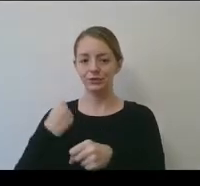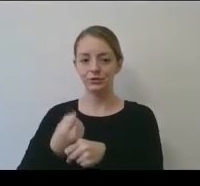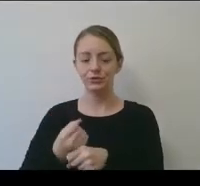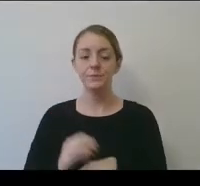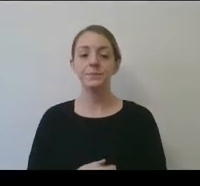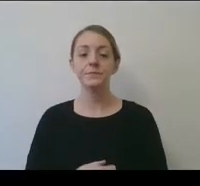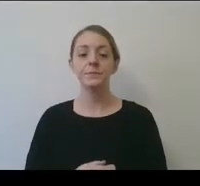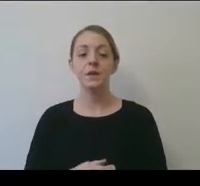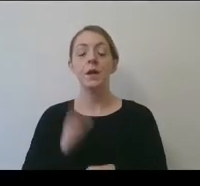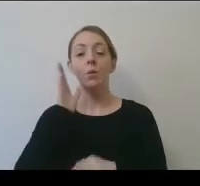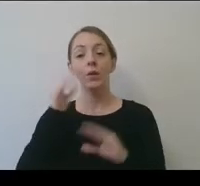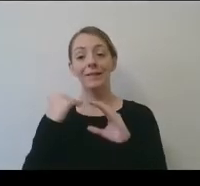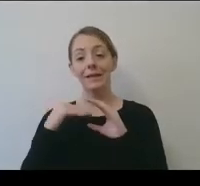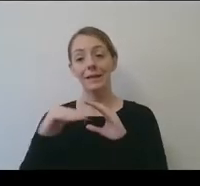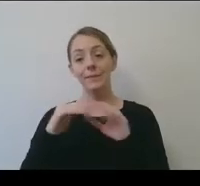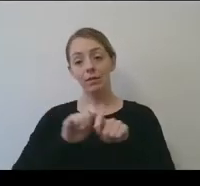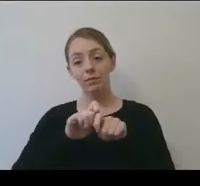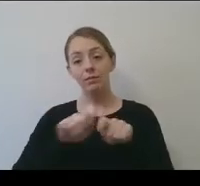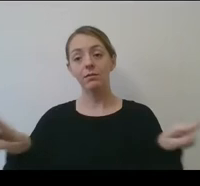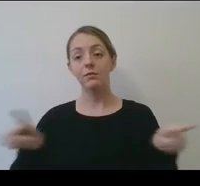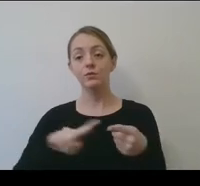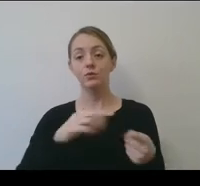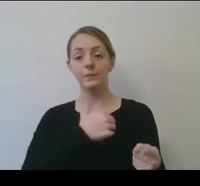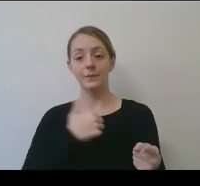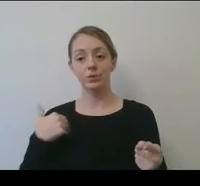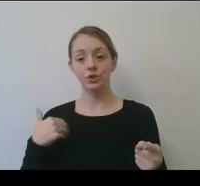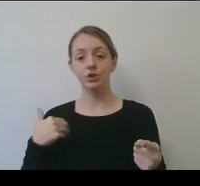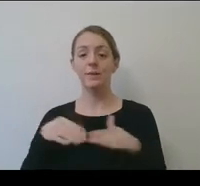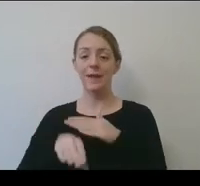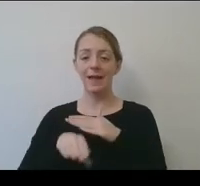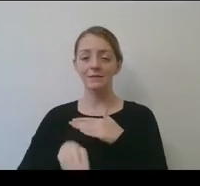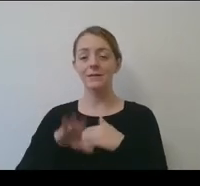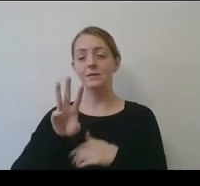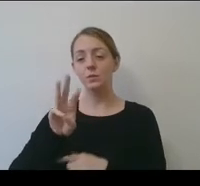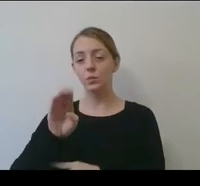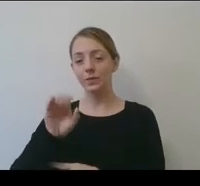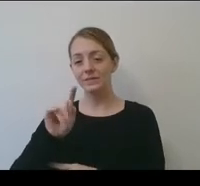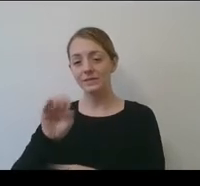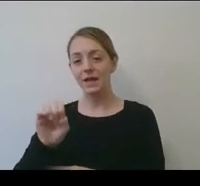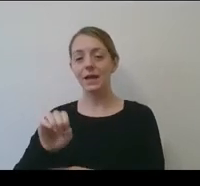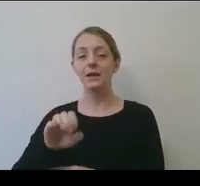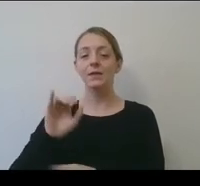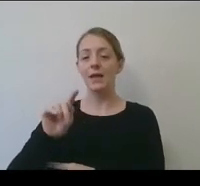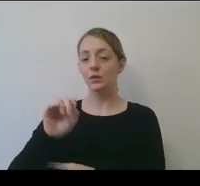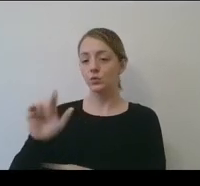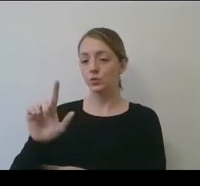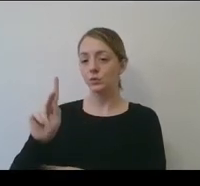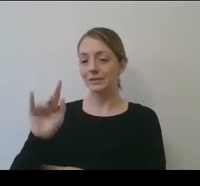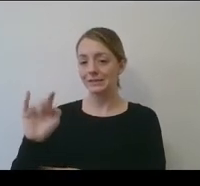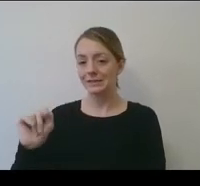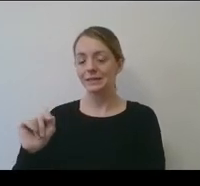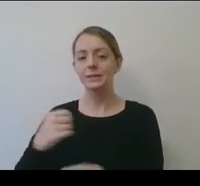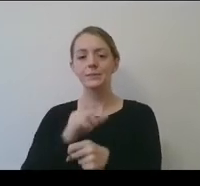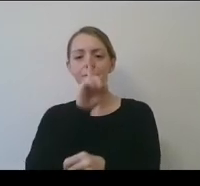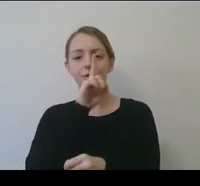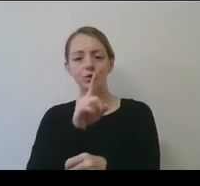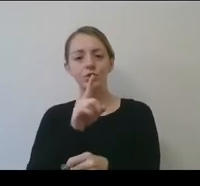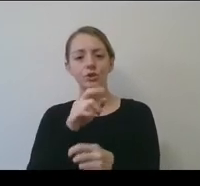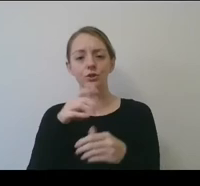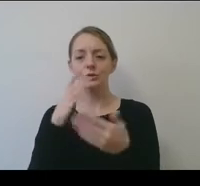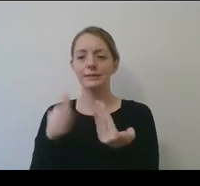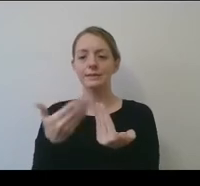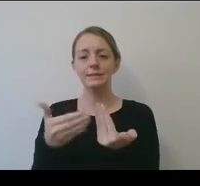email out to the membership next week with access to the landing page, the Title IX toolkit, et cetera, to make sure that that's easily